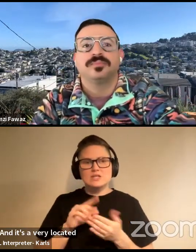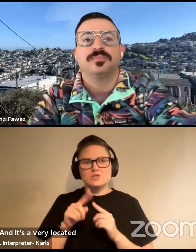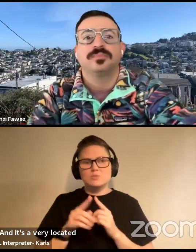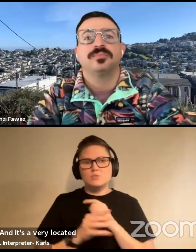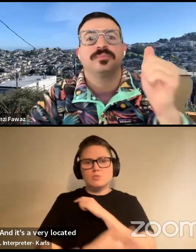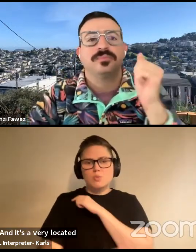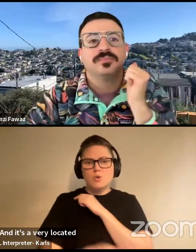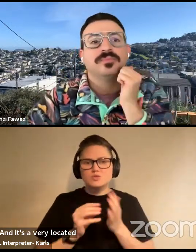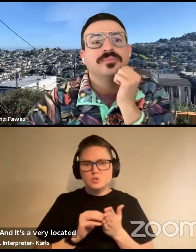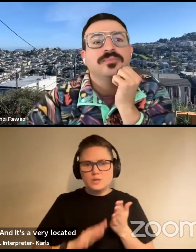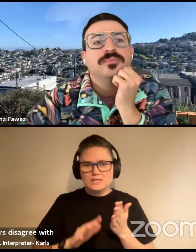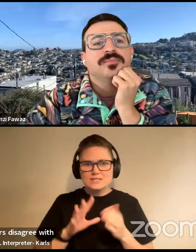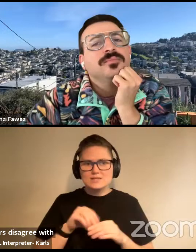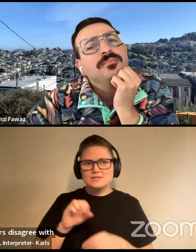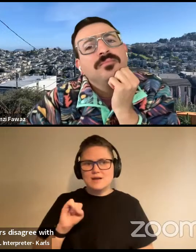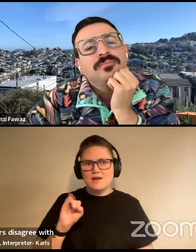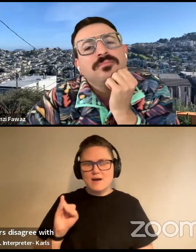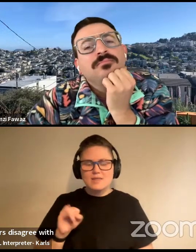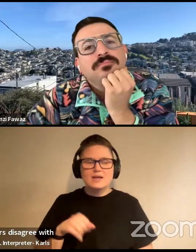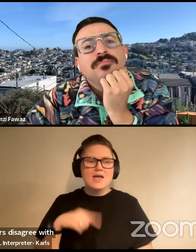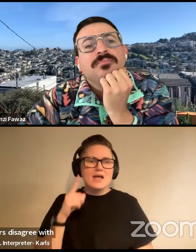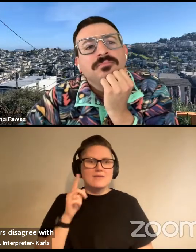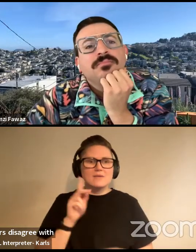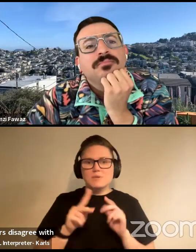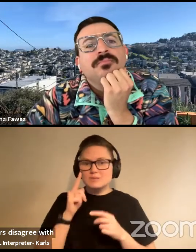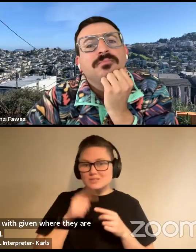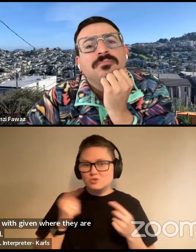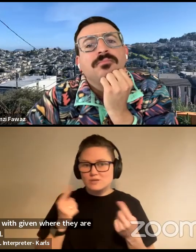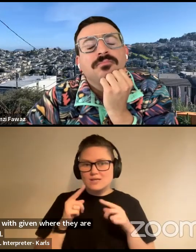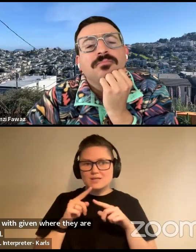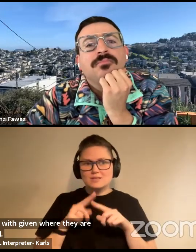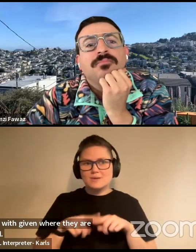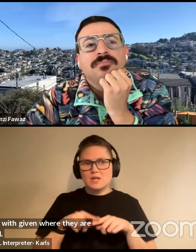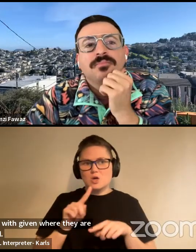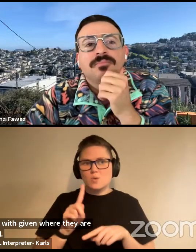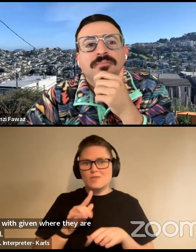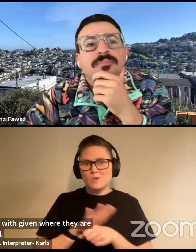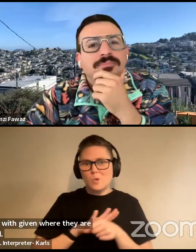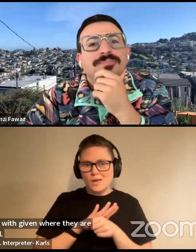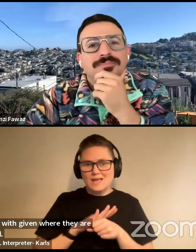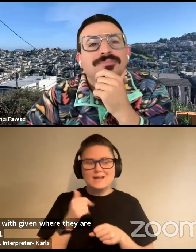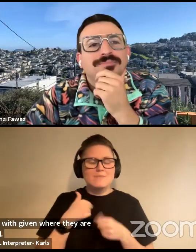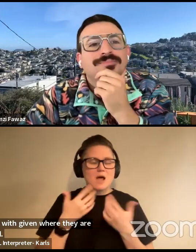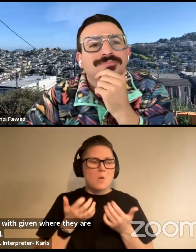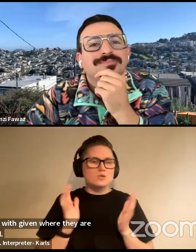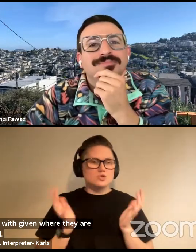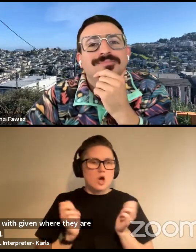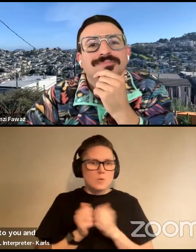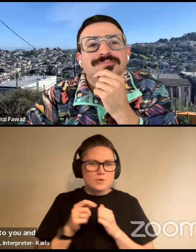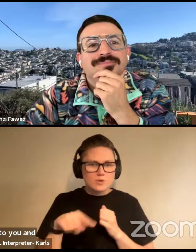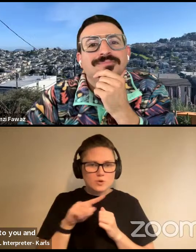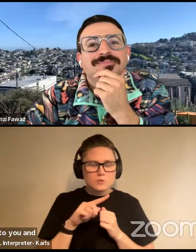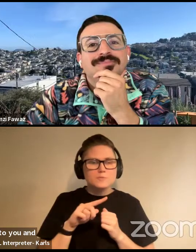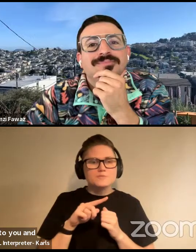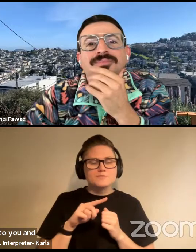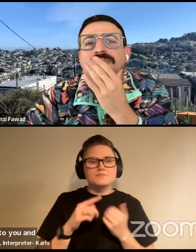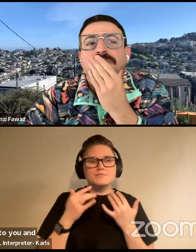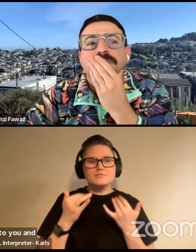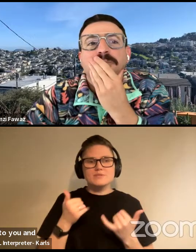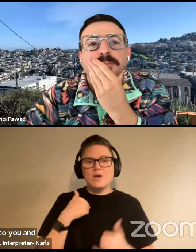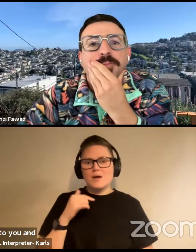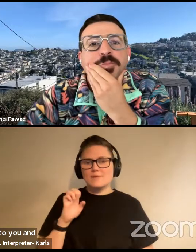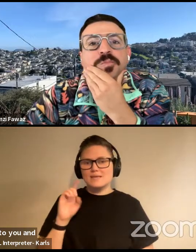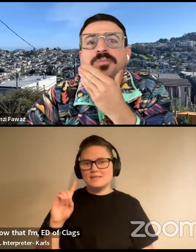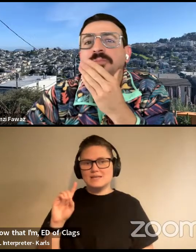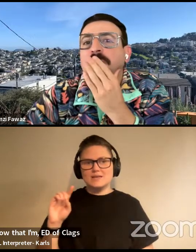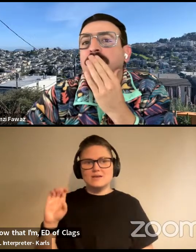disagree with, given where they are located. I want to, to talk to you and don't, and, and, and now that I'm, uh, ED of Clags that,